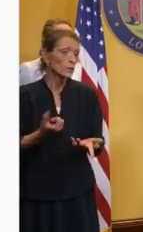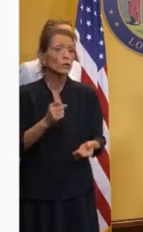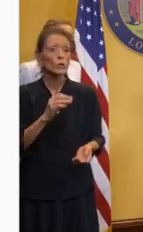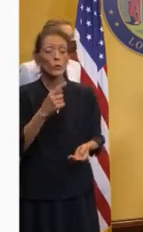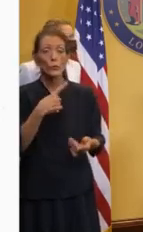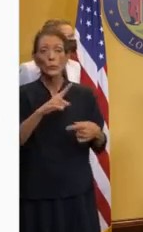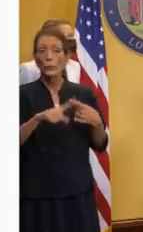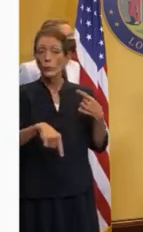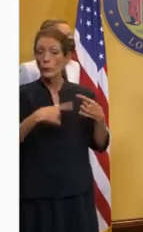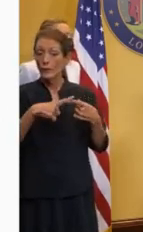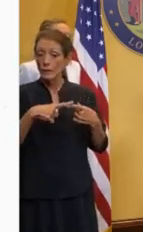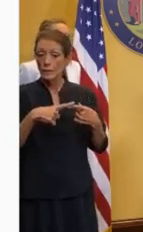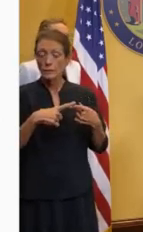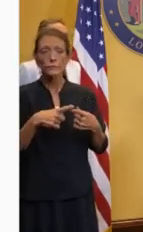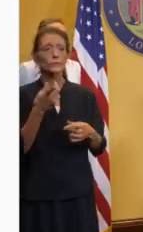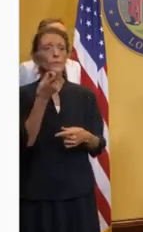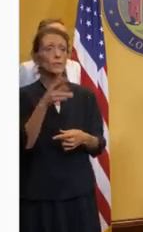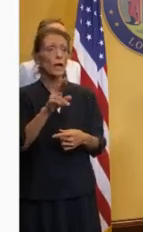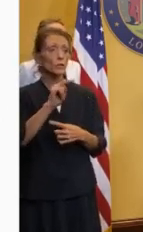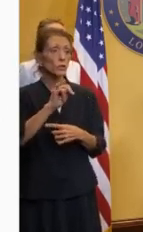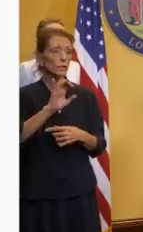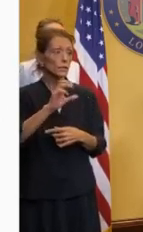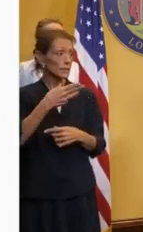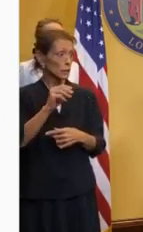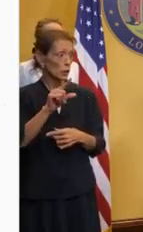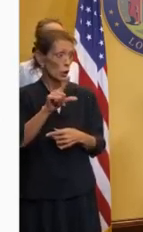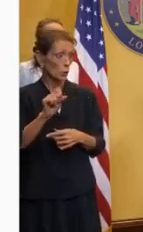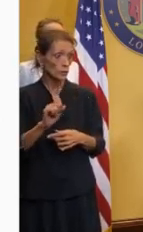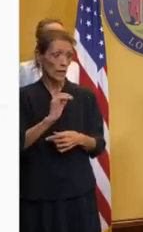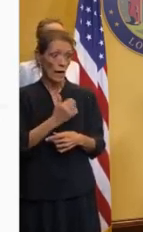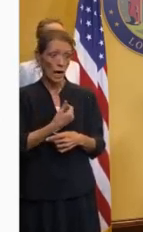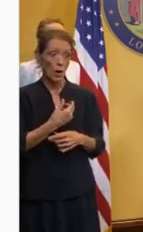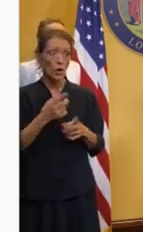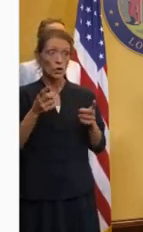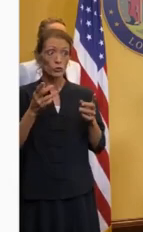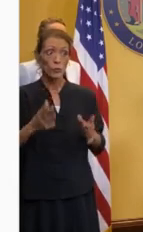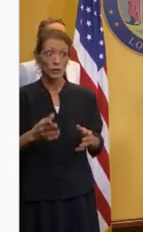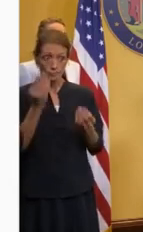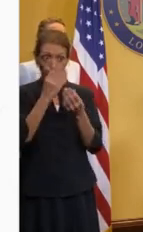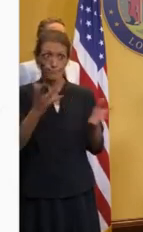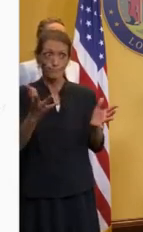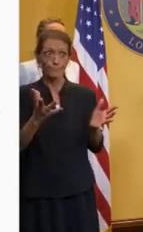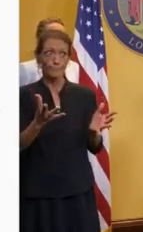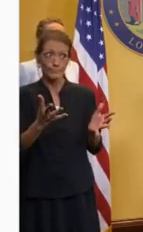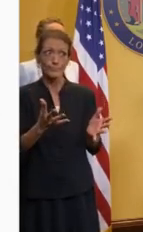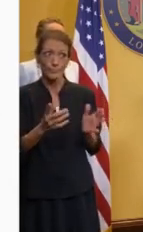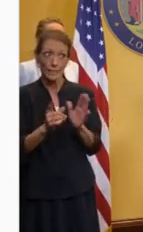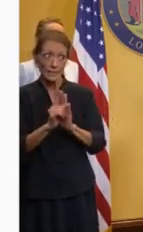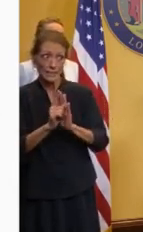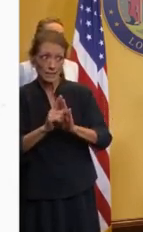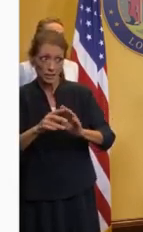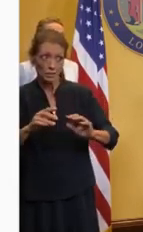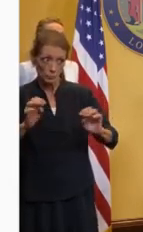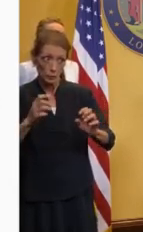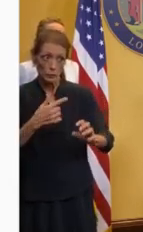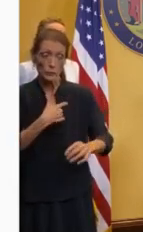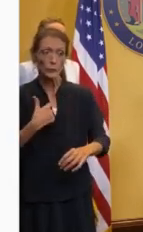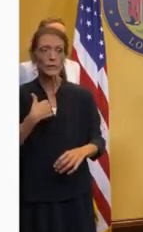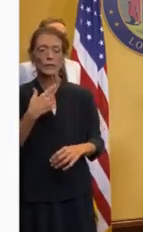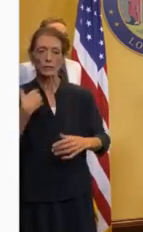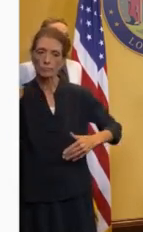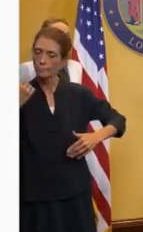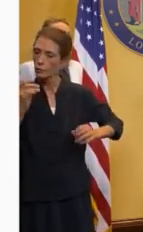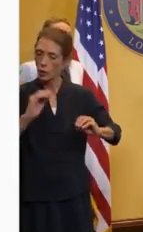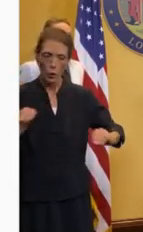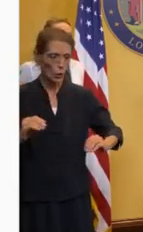So when Dr. Nichols, our director sound that alarm, of course, without hesitation, we've moved